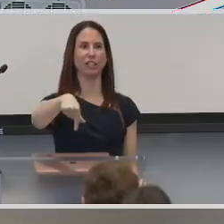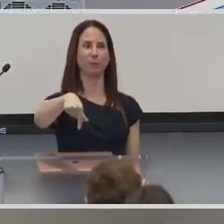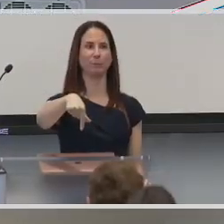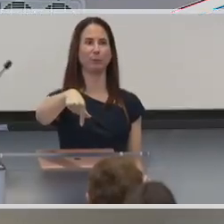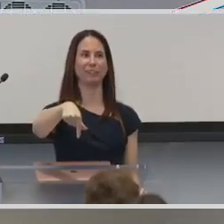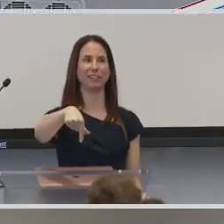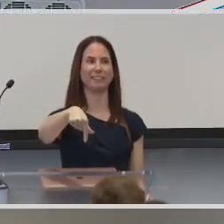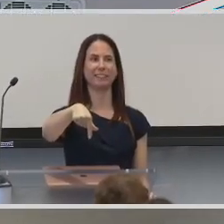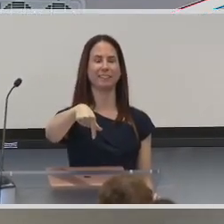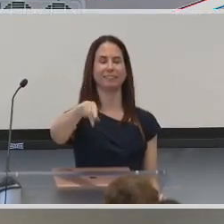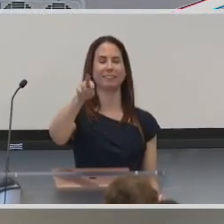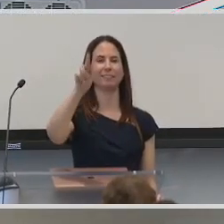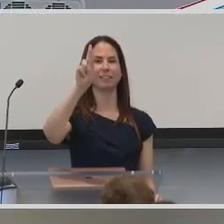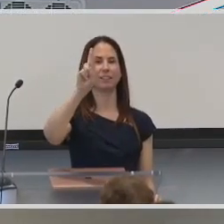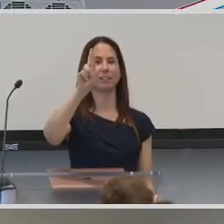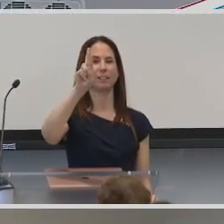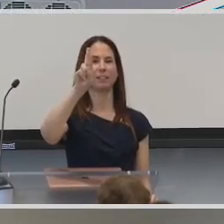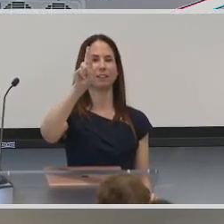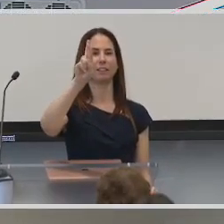That's the key. Perfect.